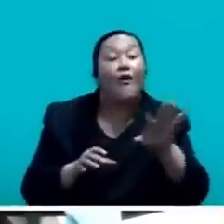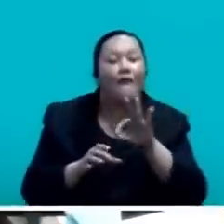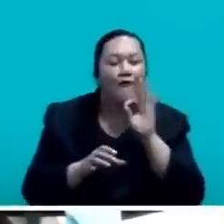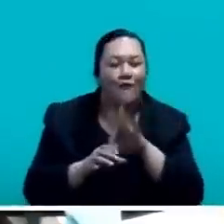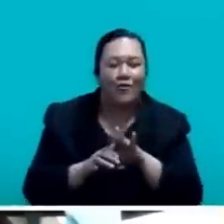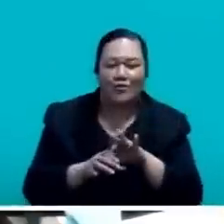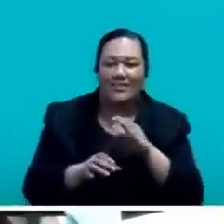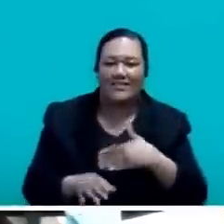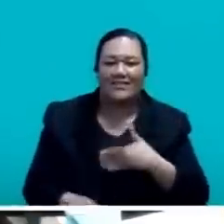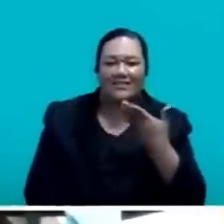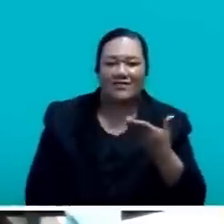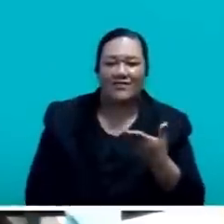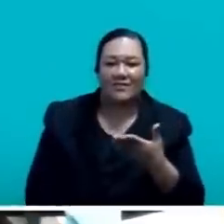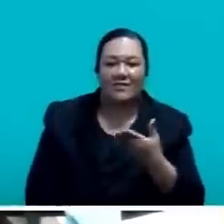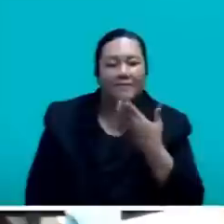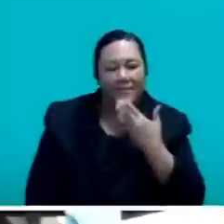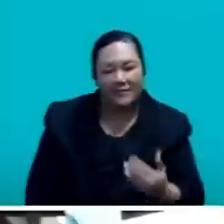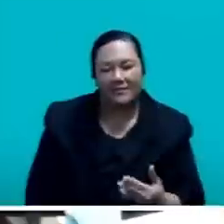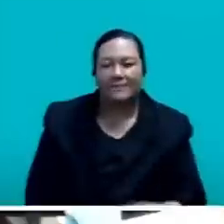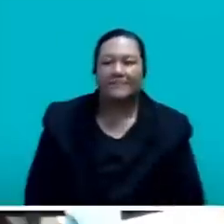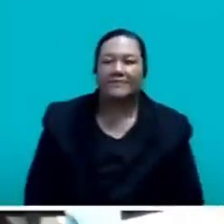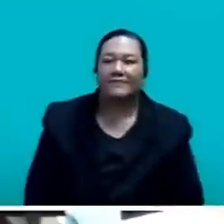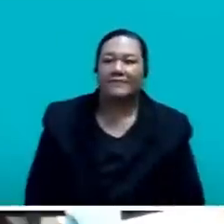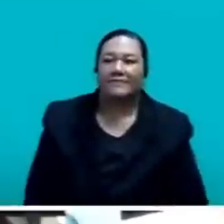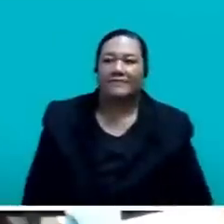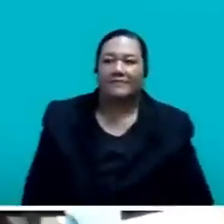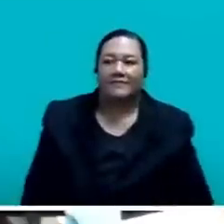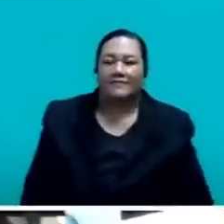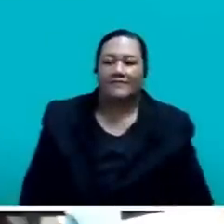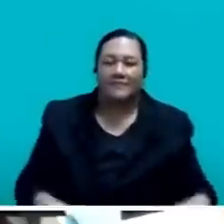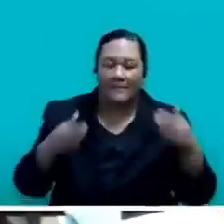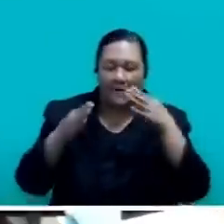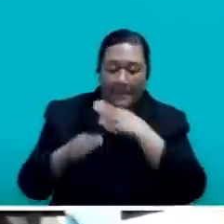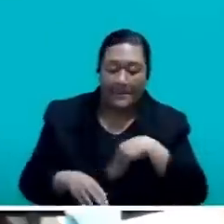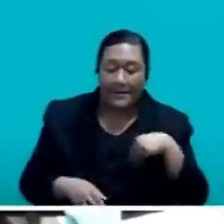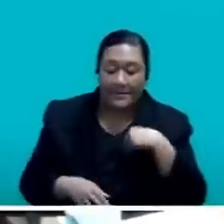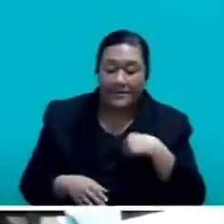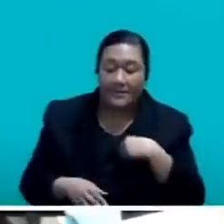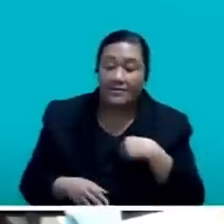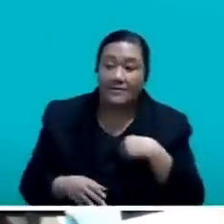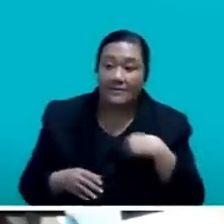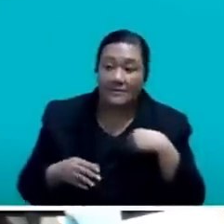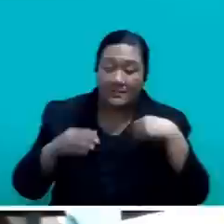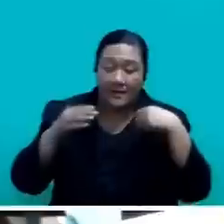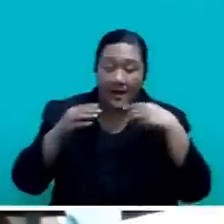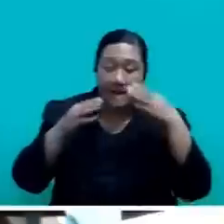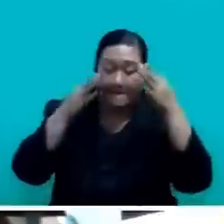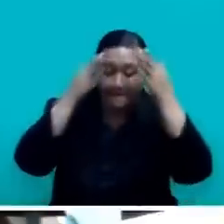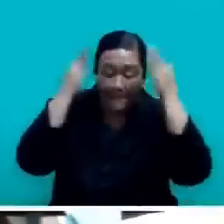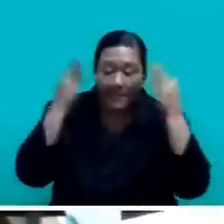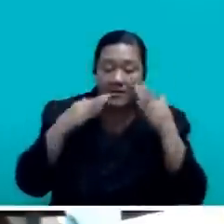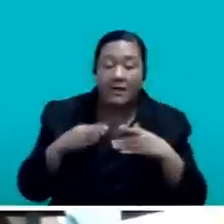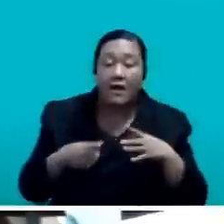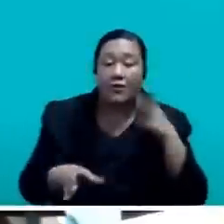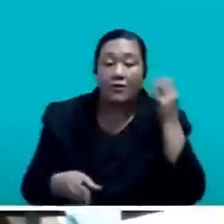Mr. Speaker, the Ministry of Lands and Mental Resources has been allocated a total budget of $30.1 million.